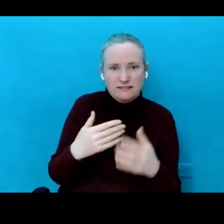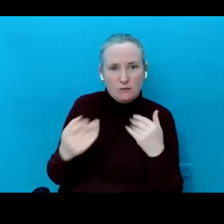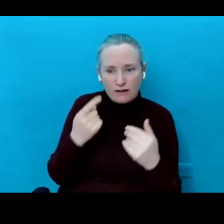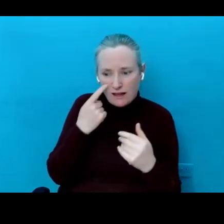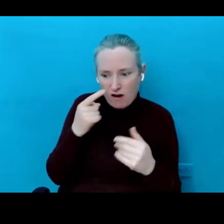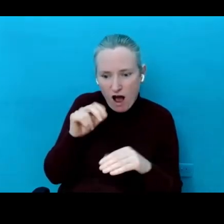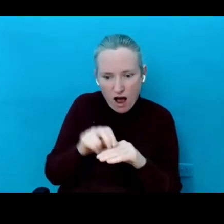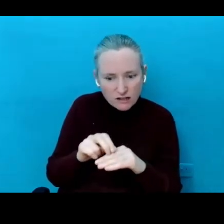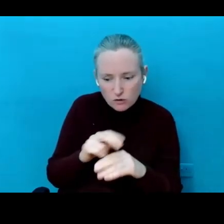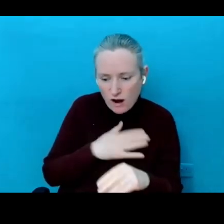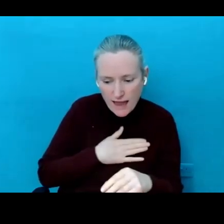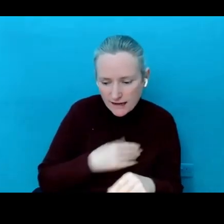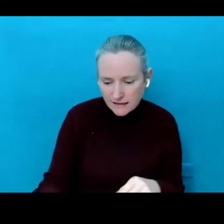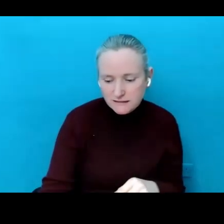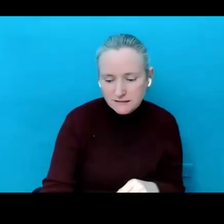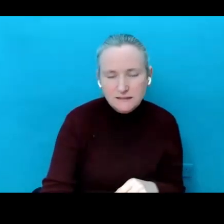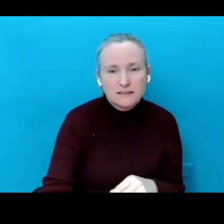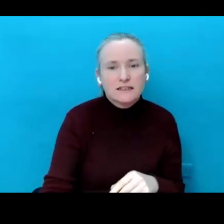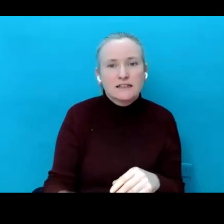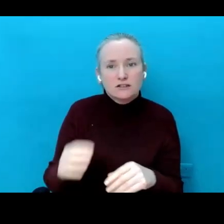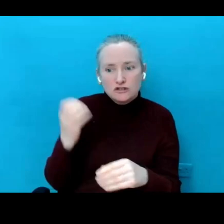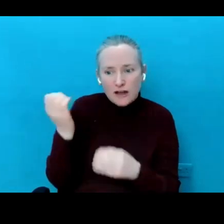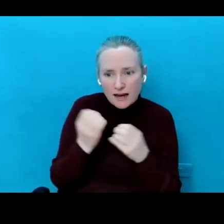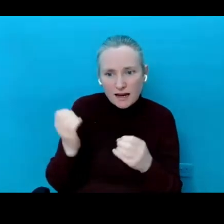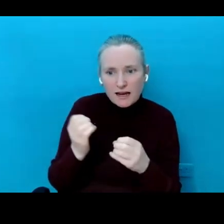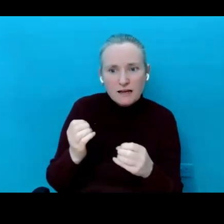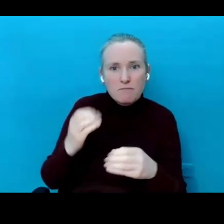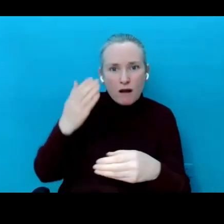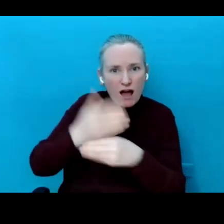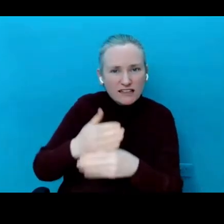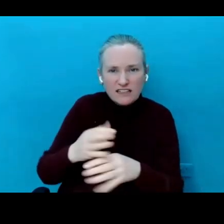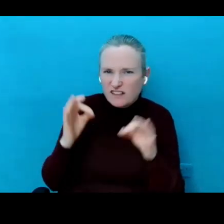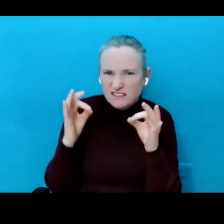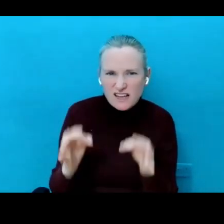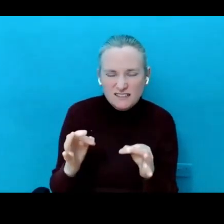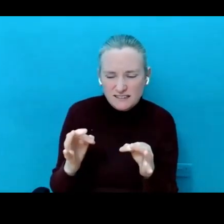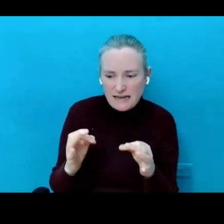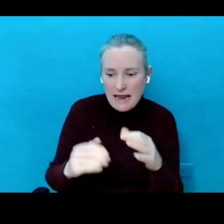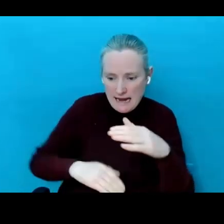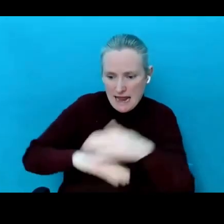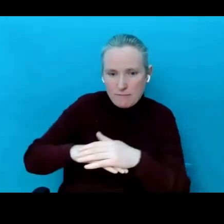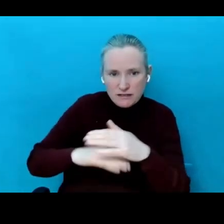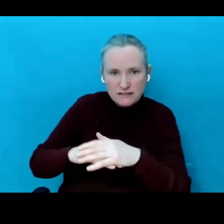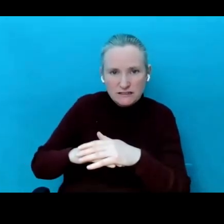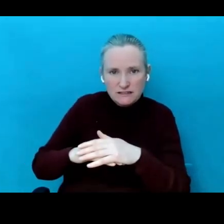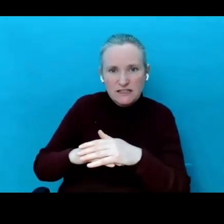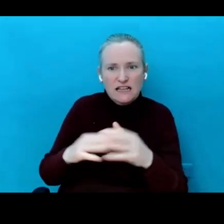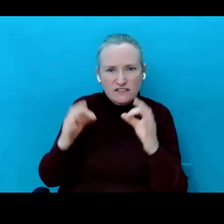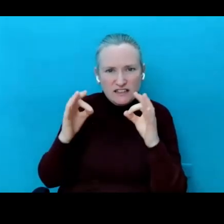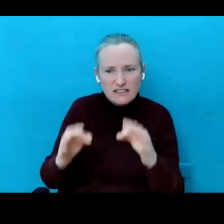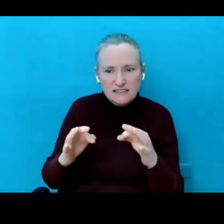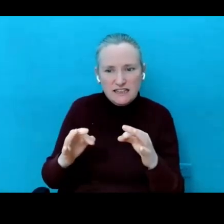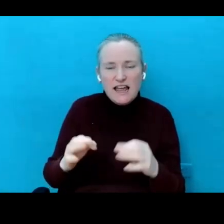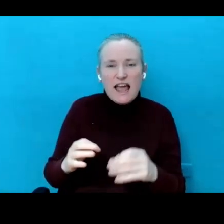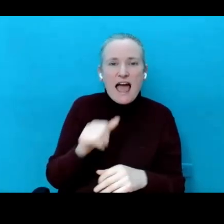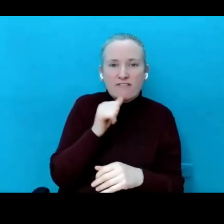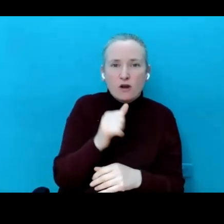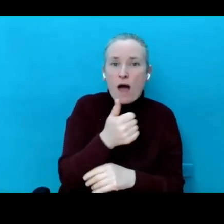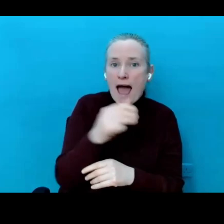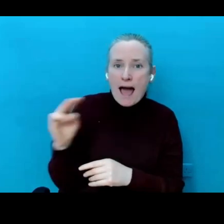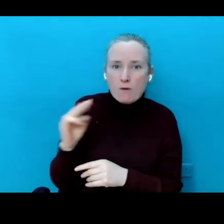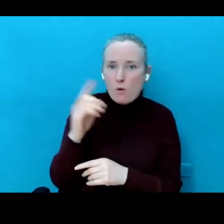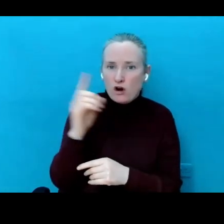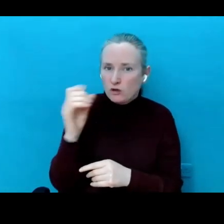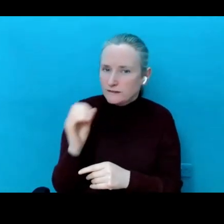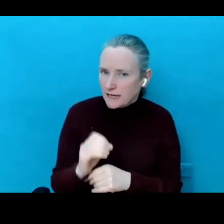You check it. You block it. You restrict it. That's fantastic. And that's what it's all about. And there is no app that's 100 percent even